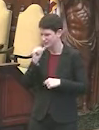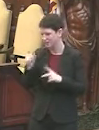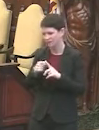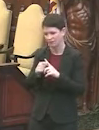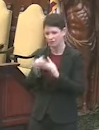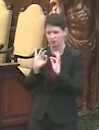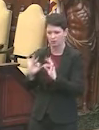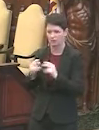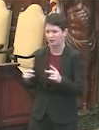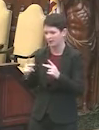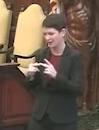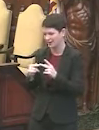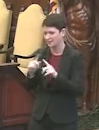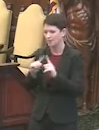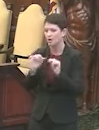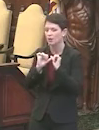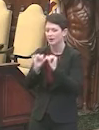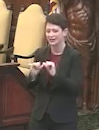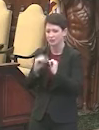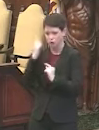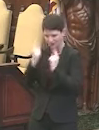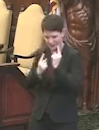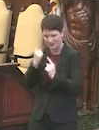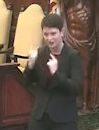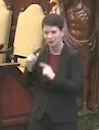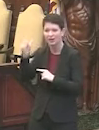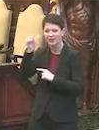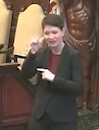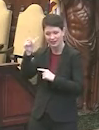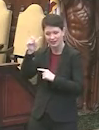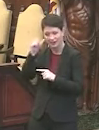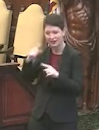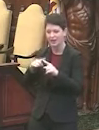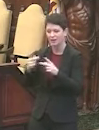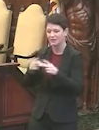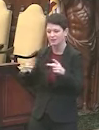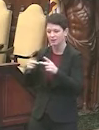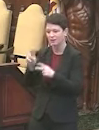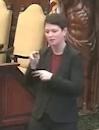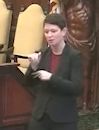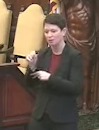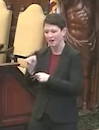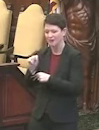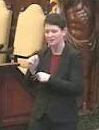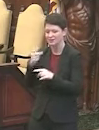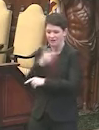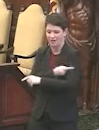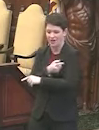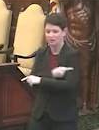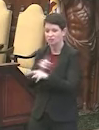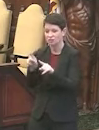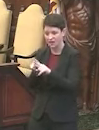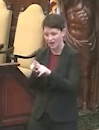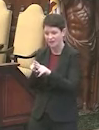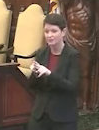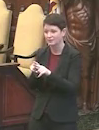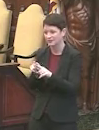And it will continue to be considered as a place for mass vaccinations as the vaccination